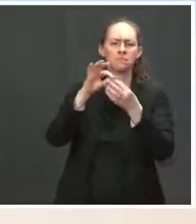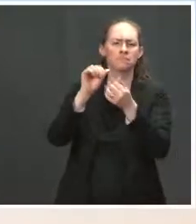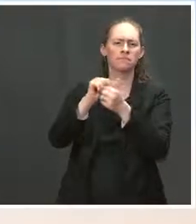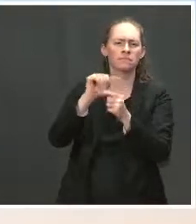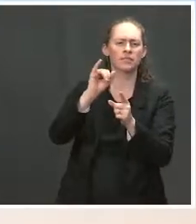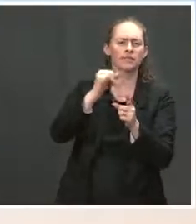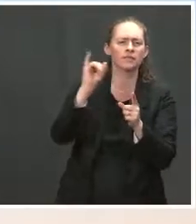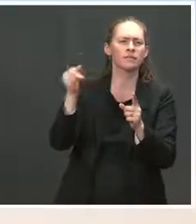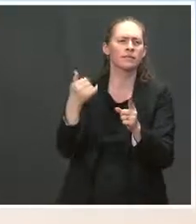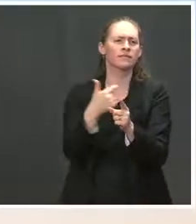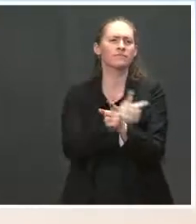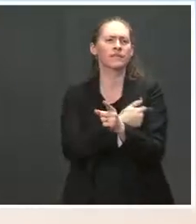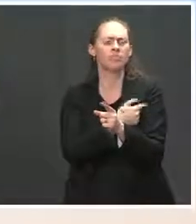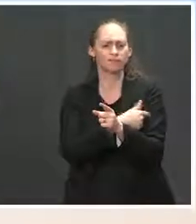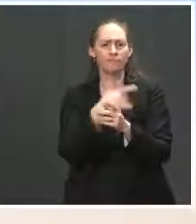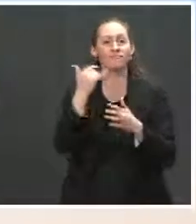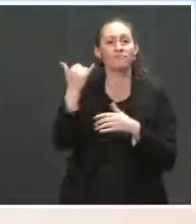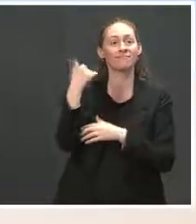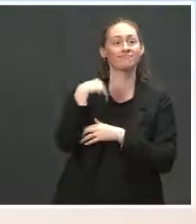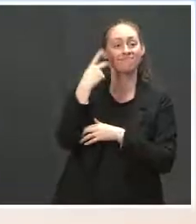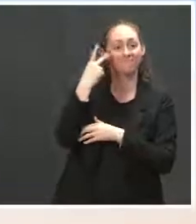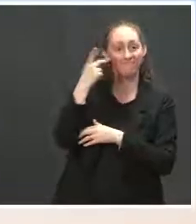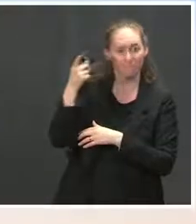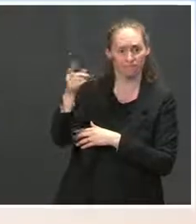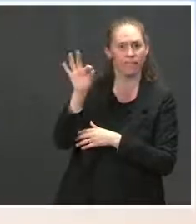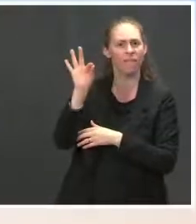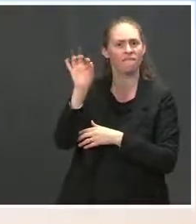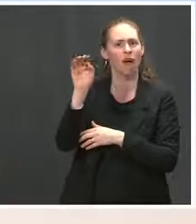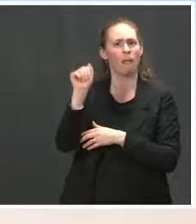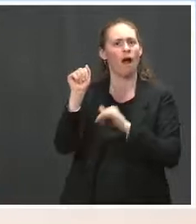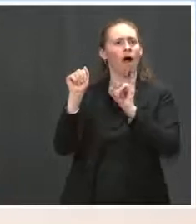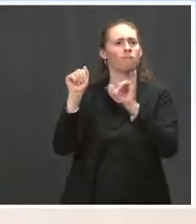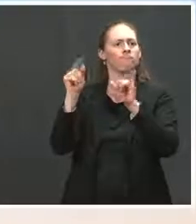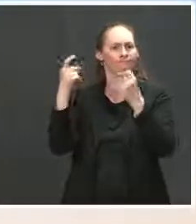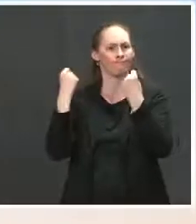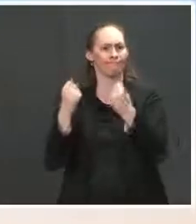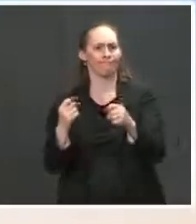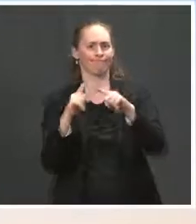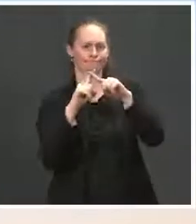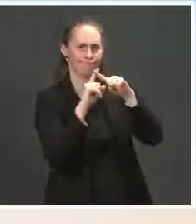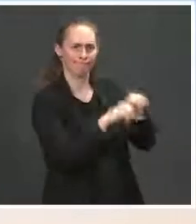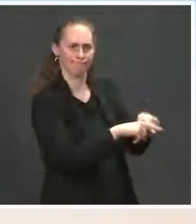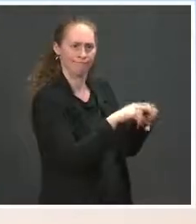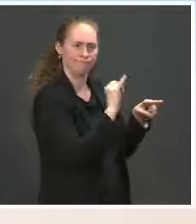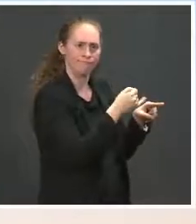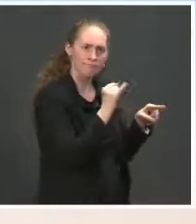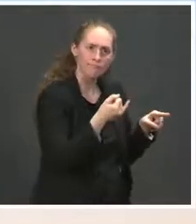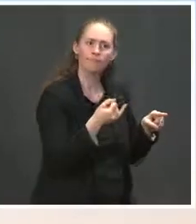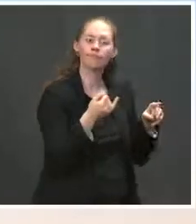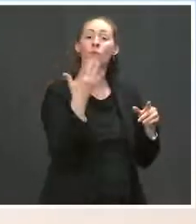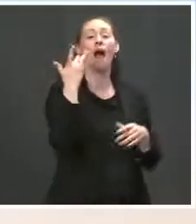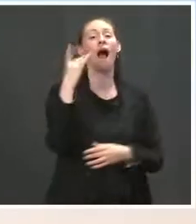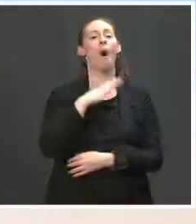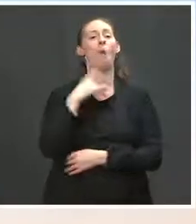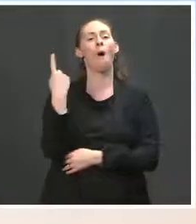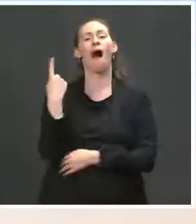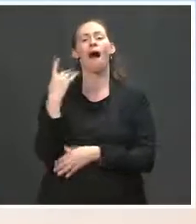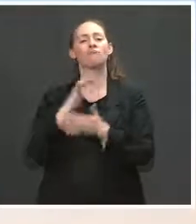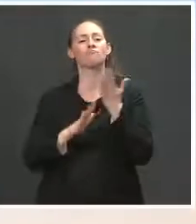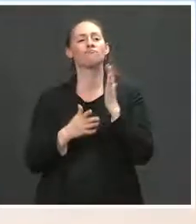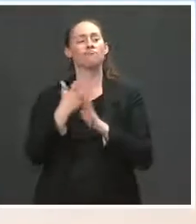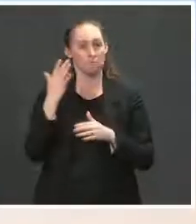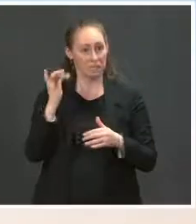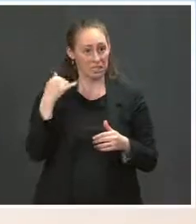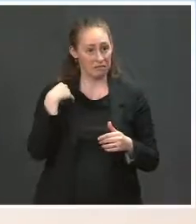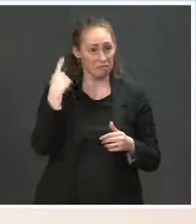mobile clinics rely on the J&J shot, obviously, because you don't have to keep it so cold and it's one shot. FEMA confirmed that only nine of its mobile